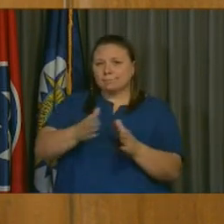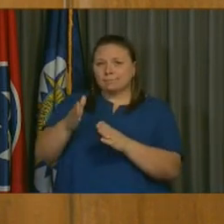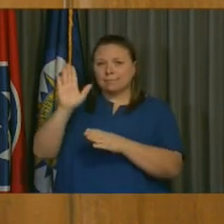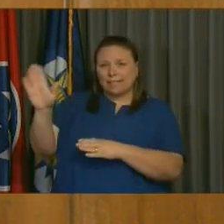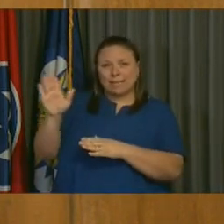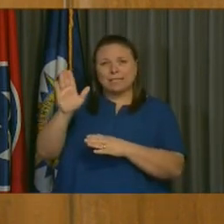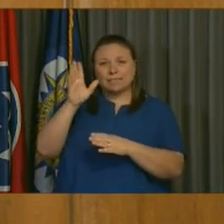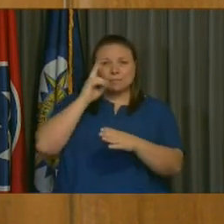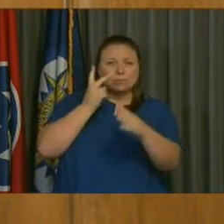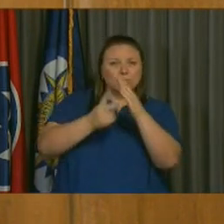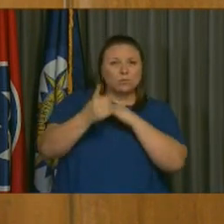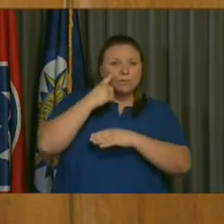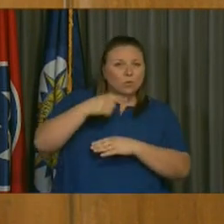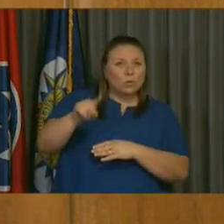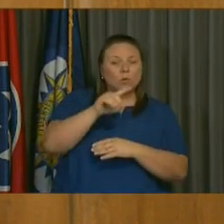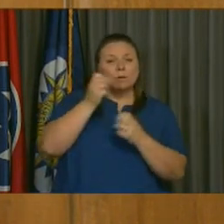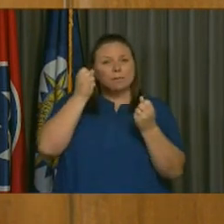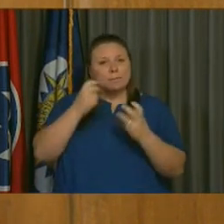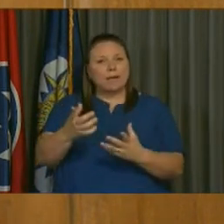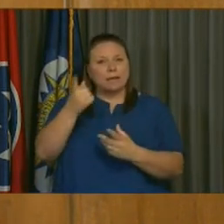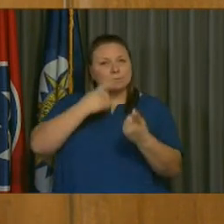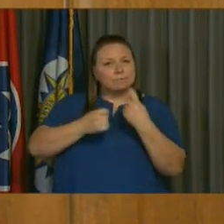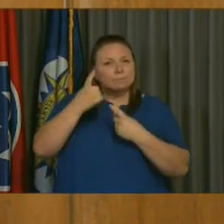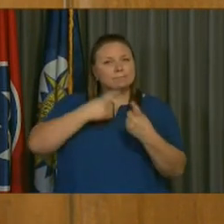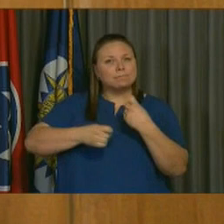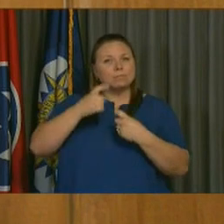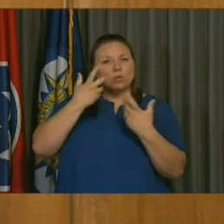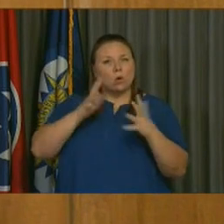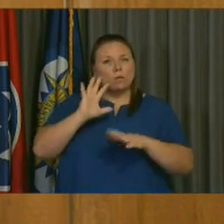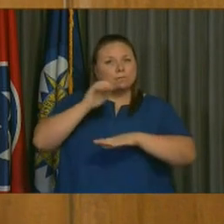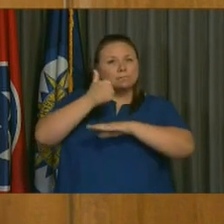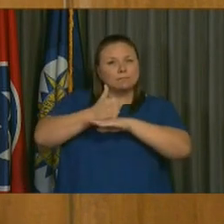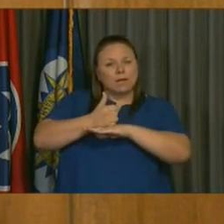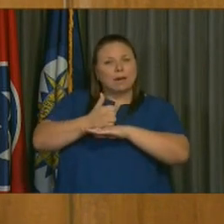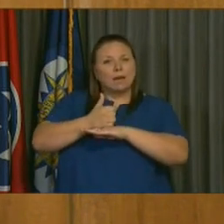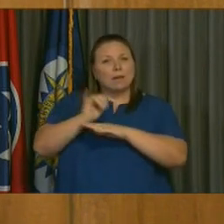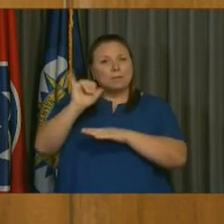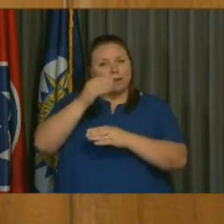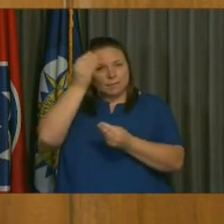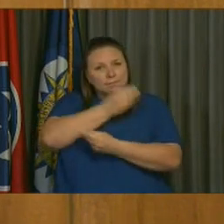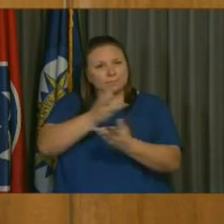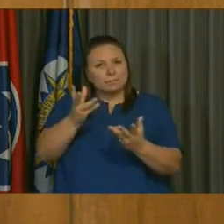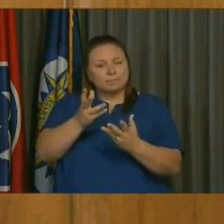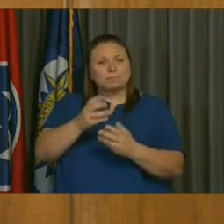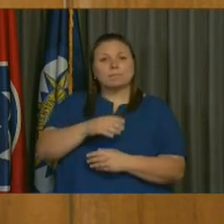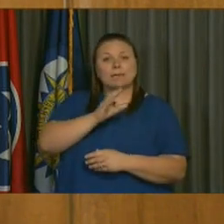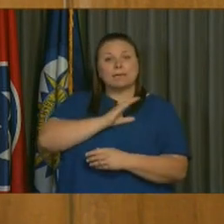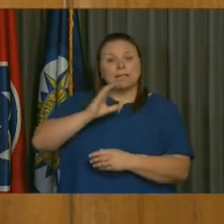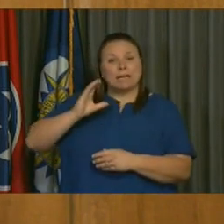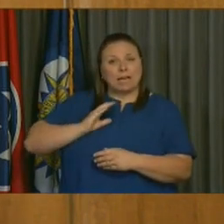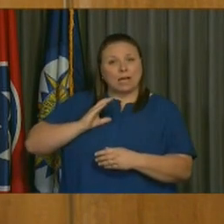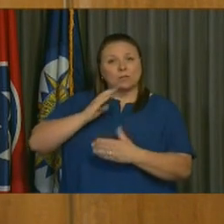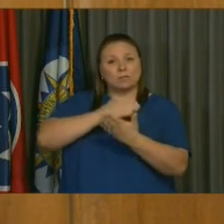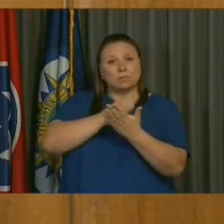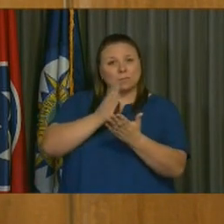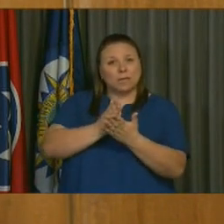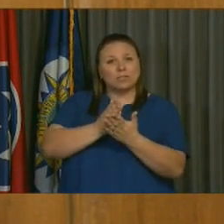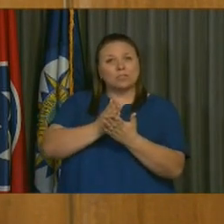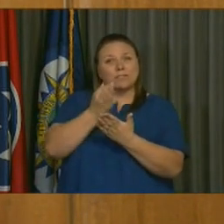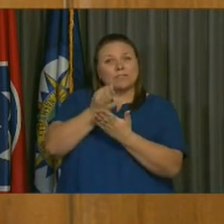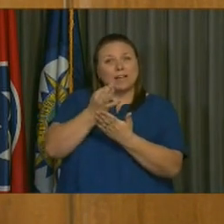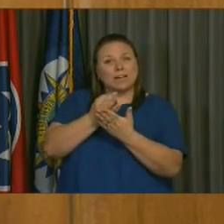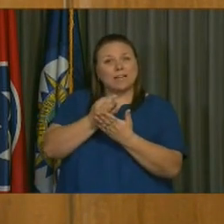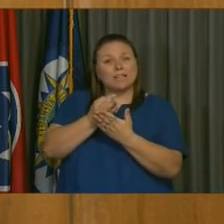you. Many opportunities for questions and alternative proposals are already scheduled, as I mentioned before. Council Budget and Finance Chair